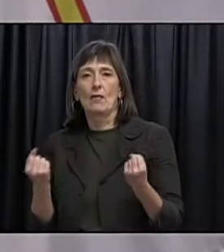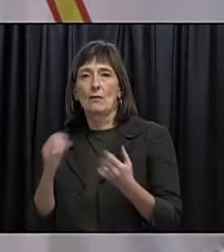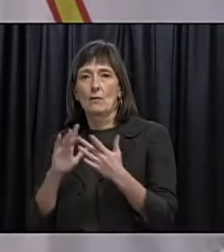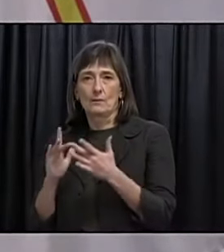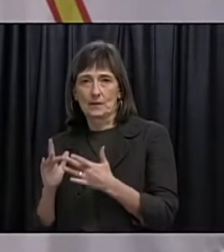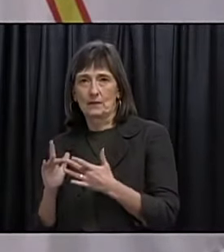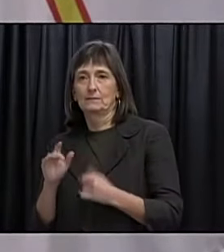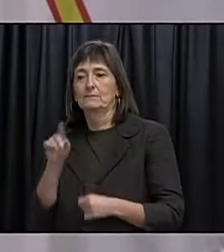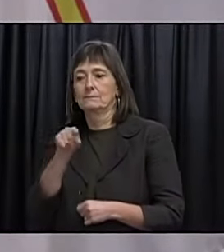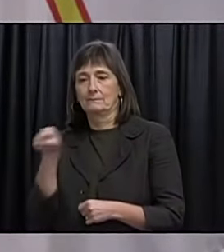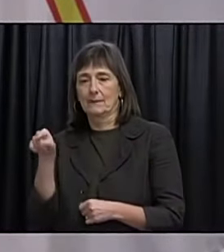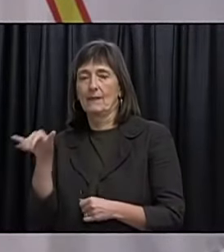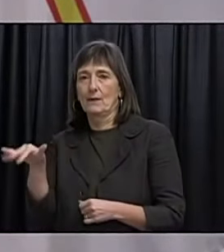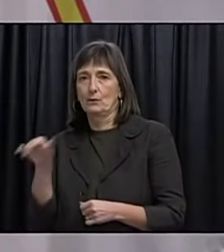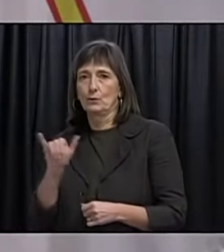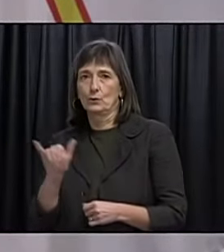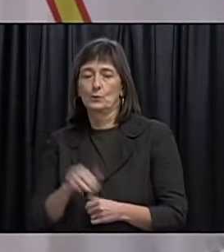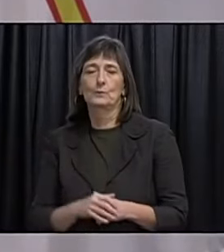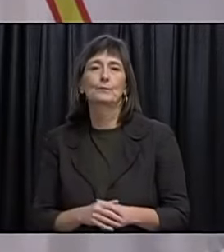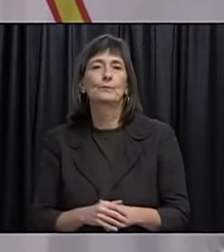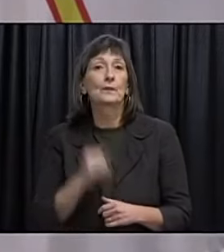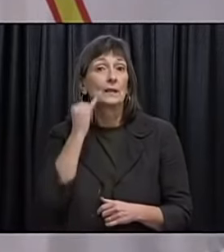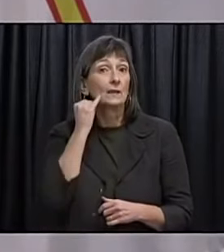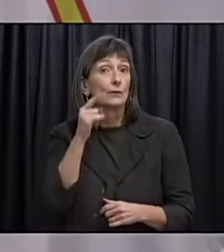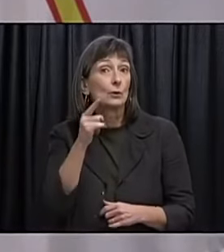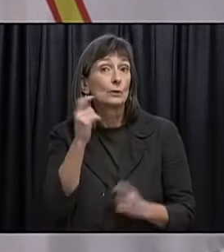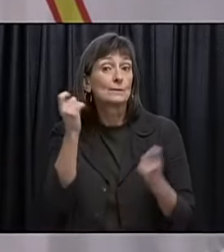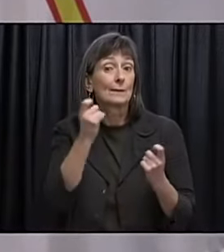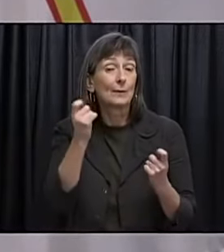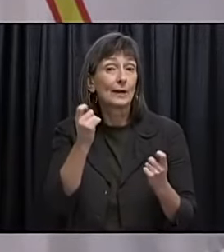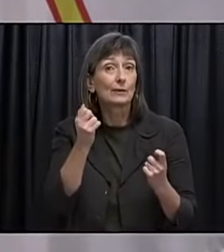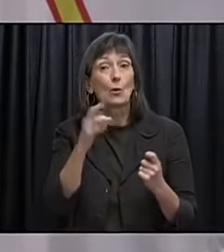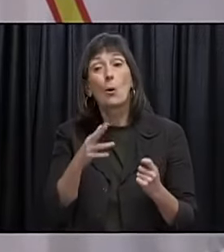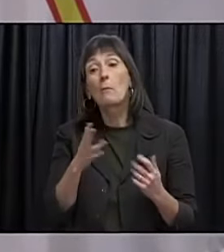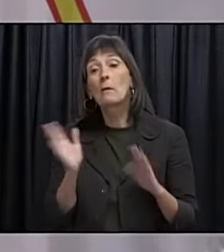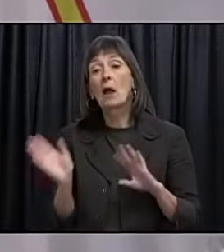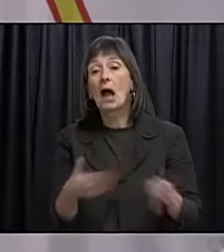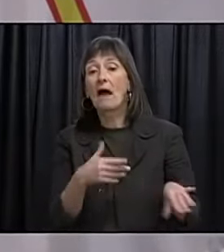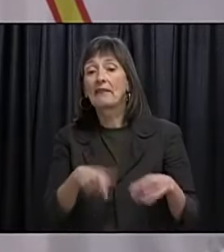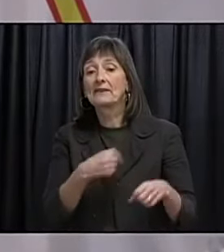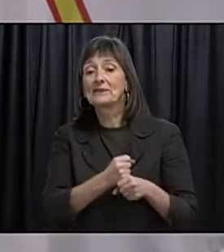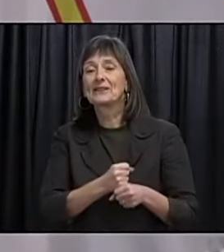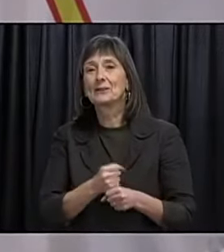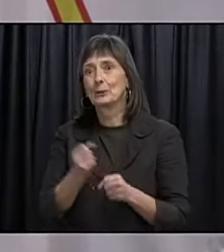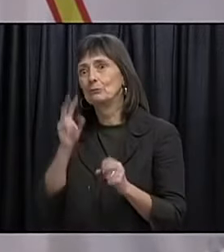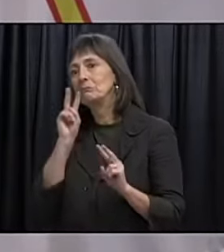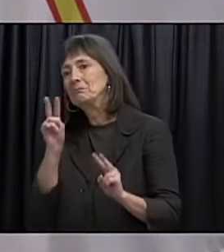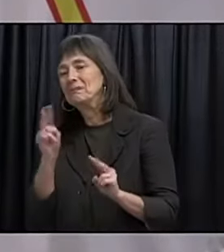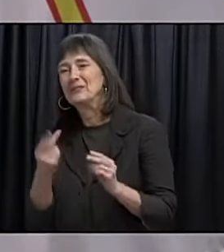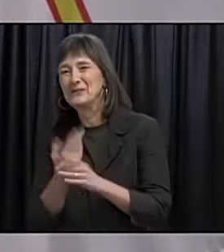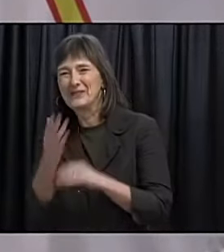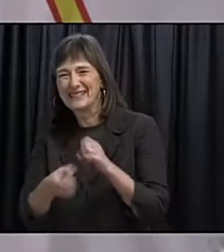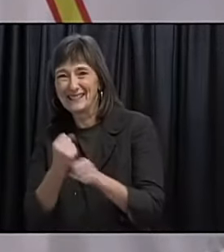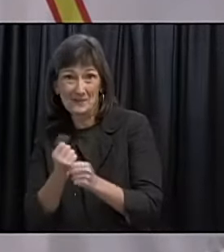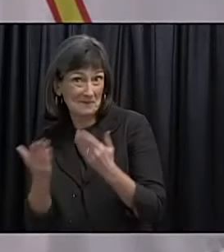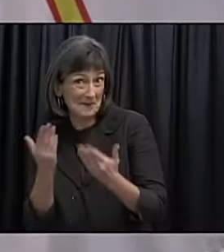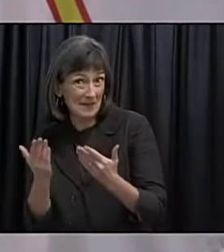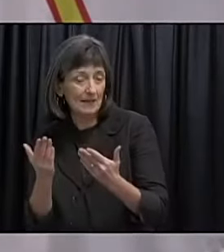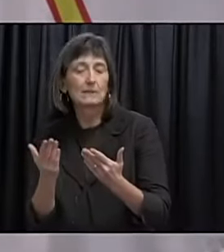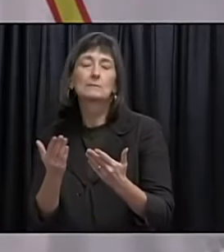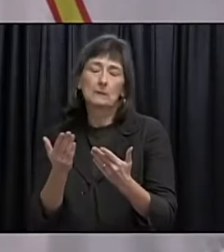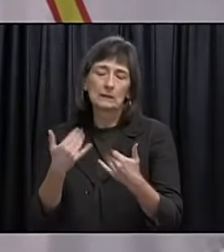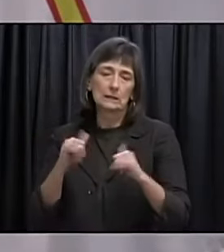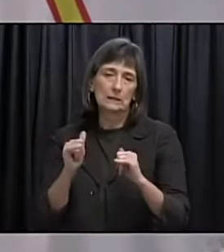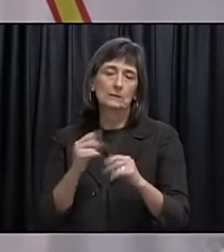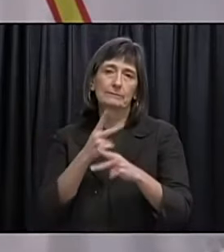family. Whether you are celebrating the season or looking forward to the new year. Remember we must all do our part to protect ourselves and